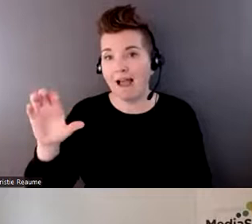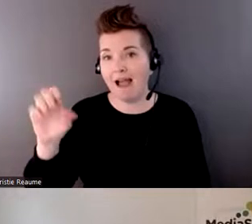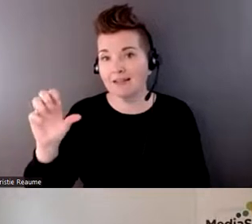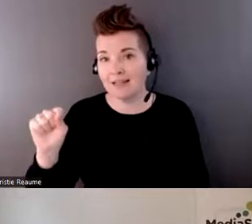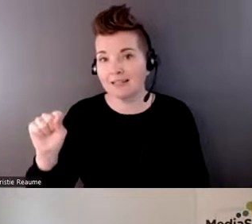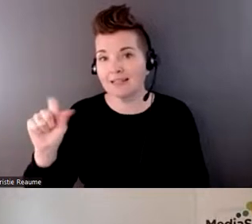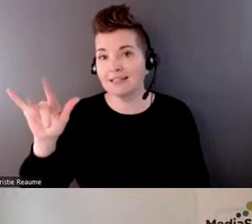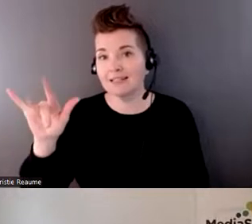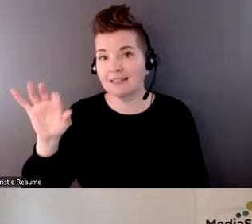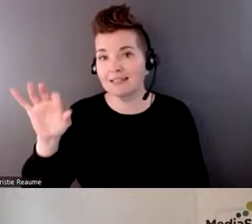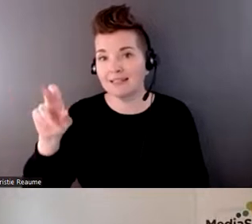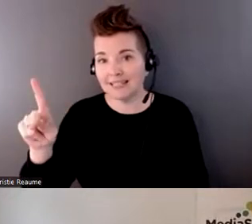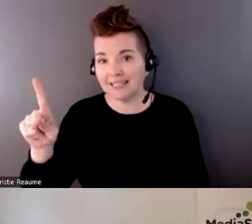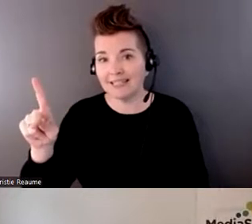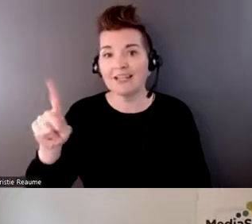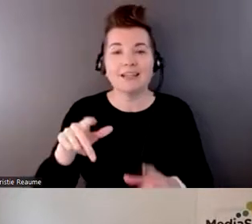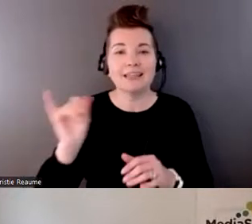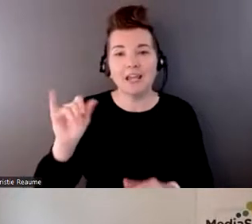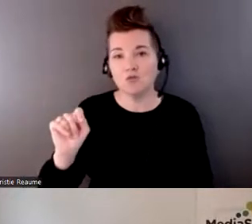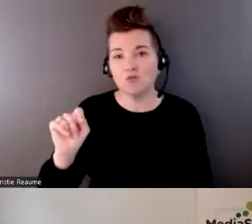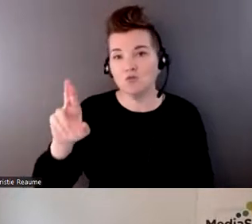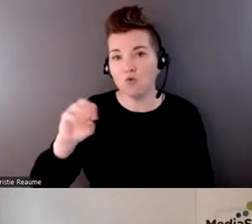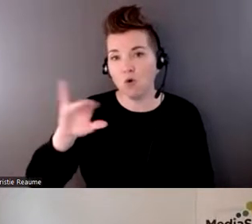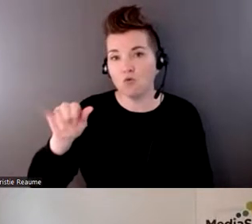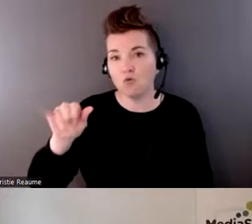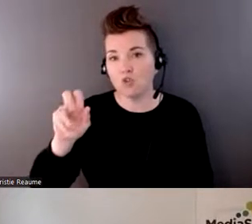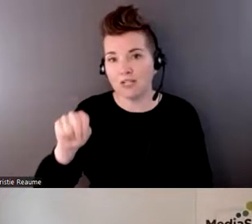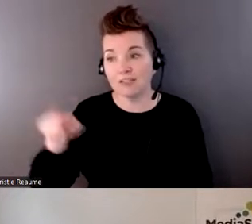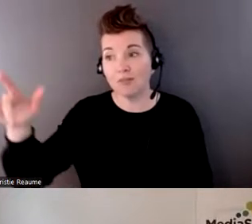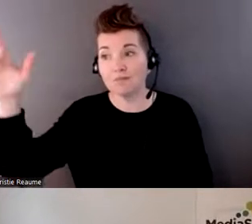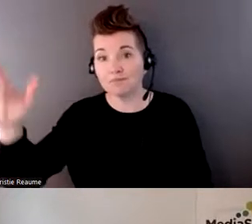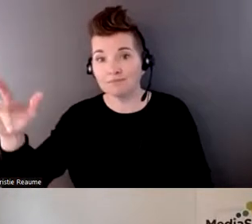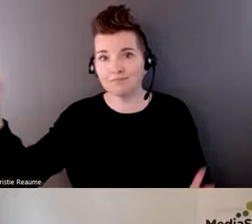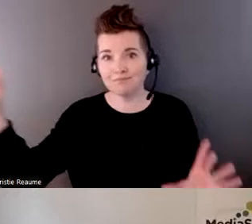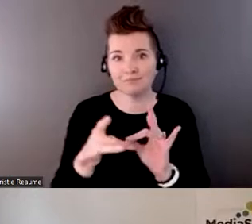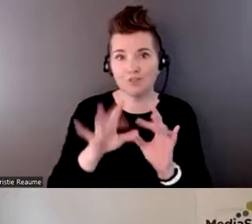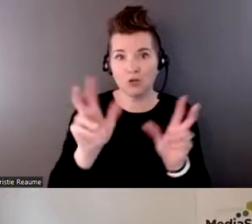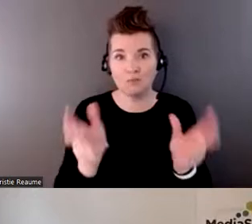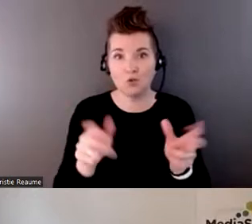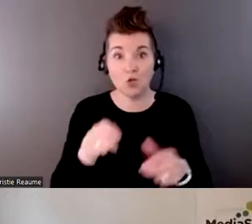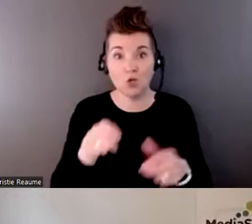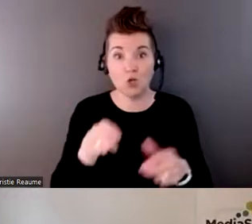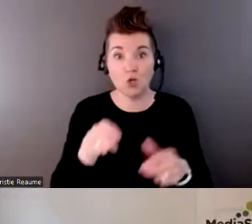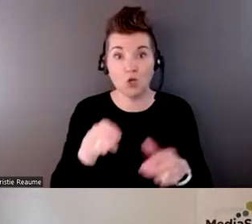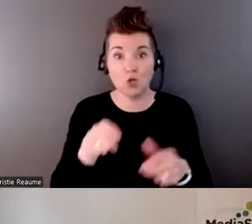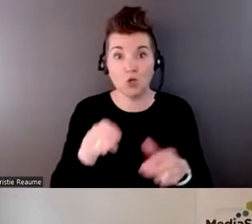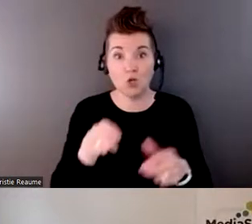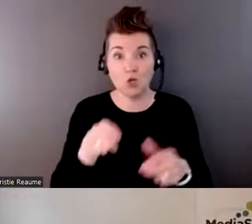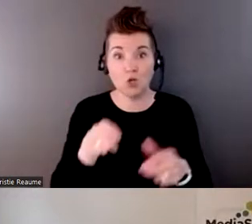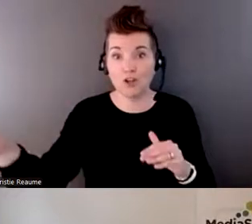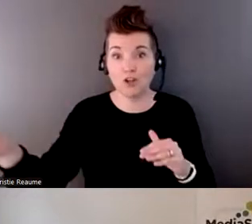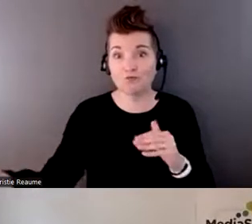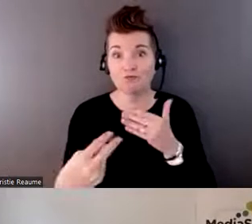given access to that computer directly. So you don't know that they're there, but they're interacting on the back end.